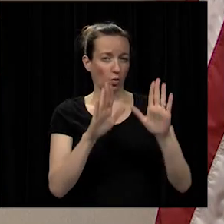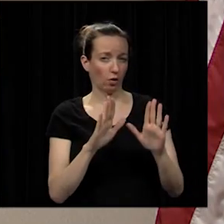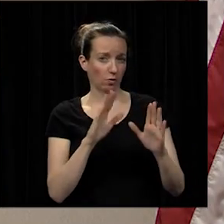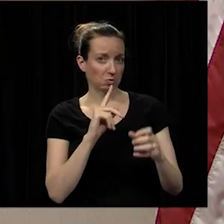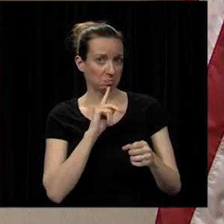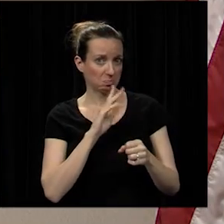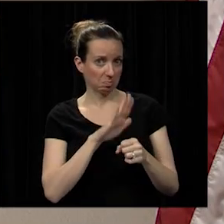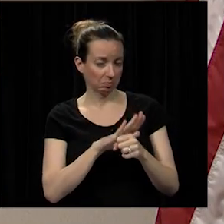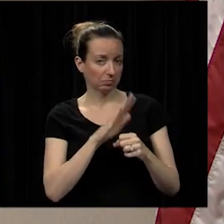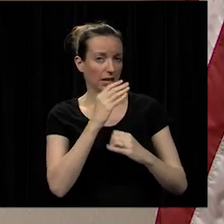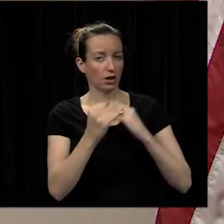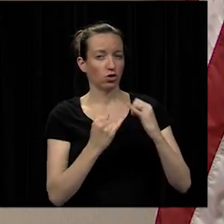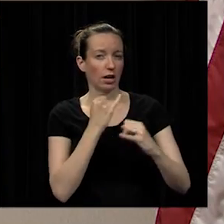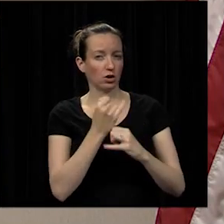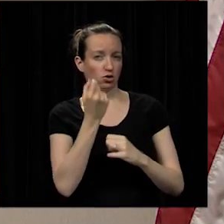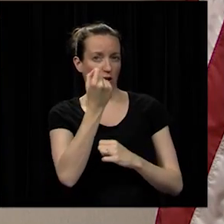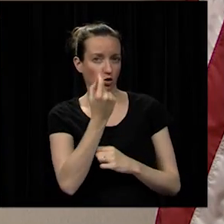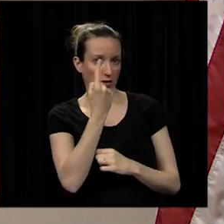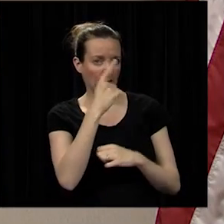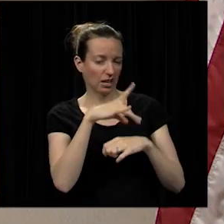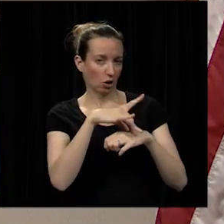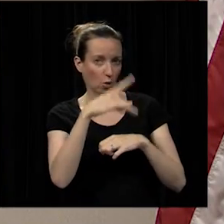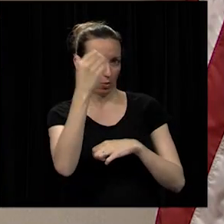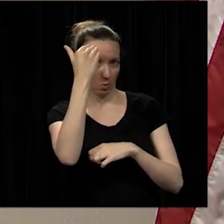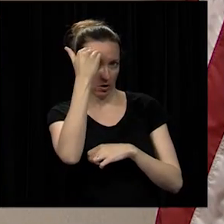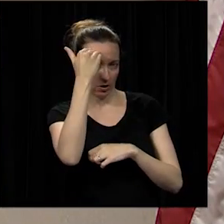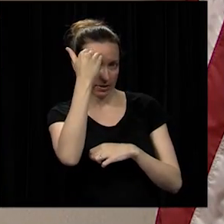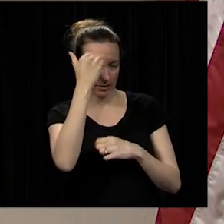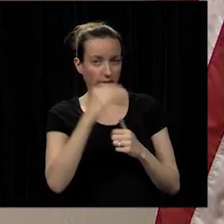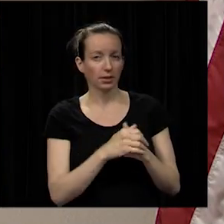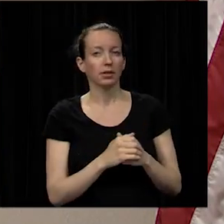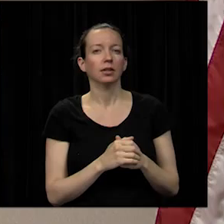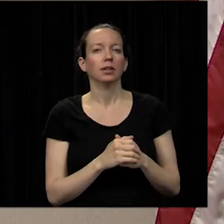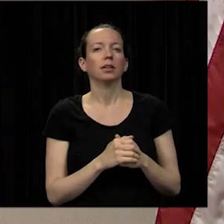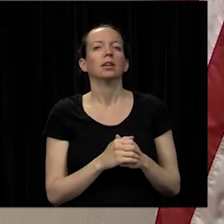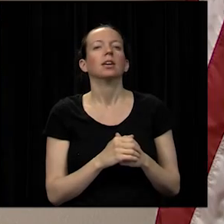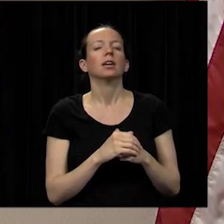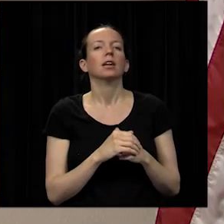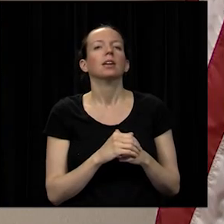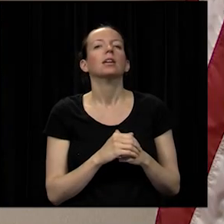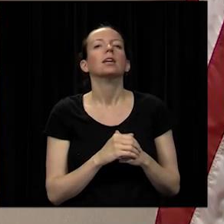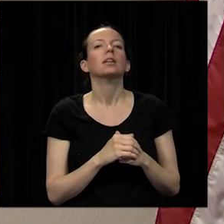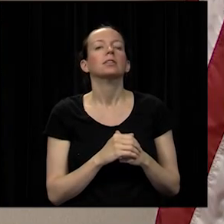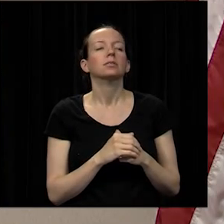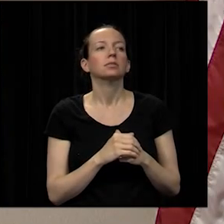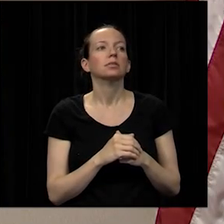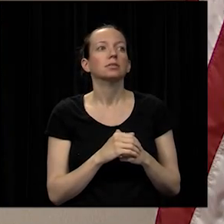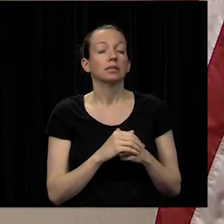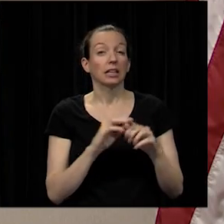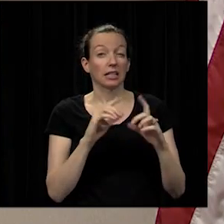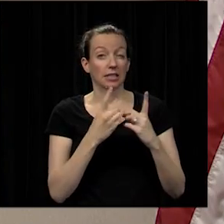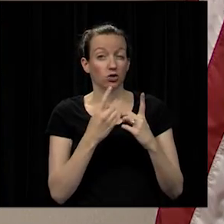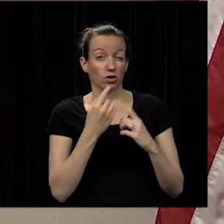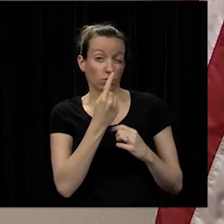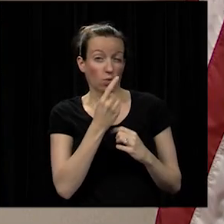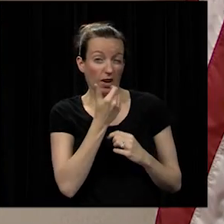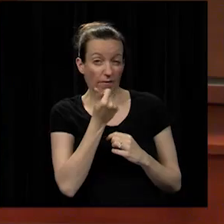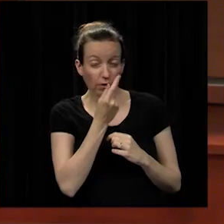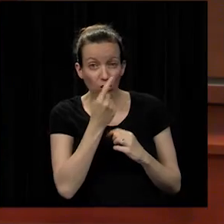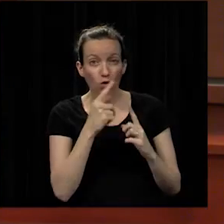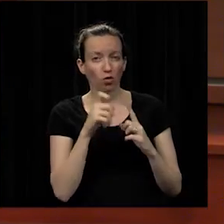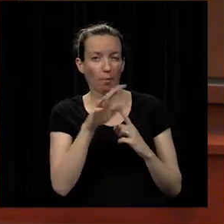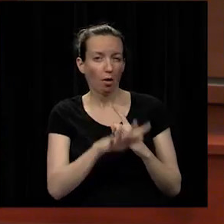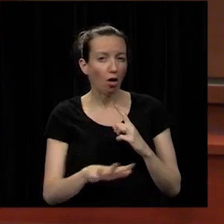to international understanding and global awareness the district was one of a select group of districts recognized from across the united states for the